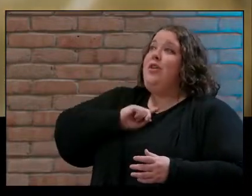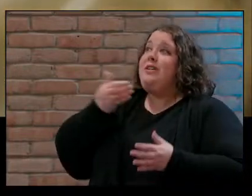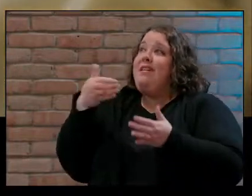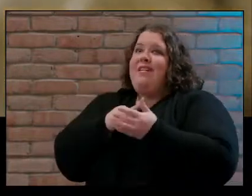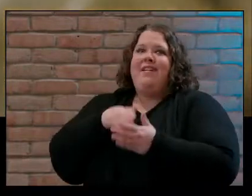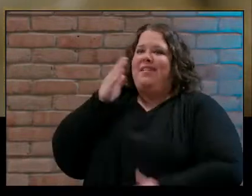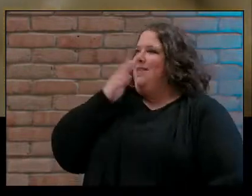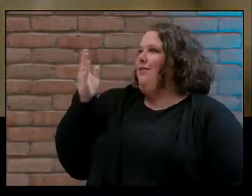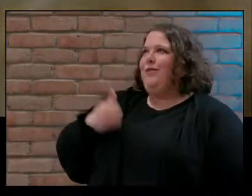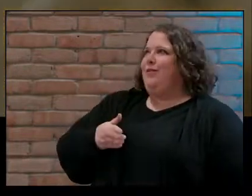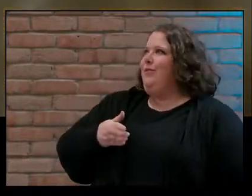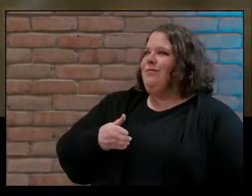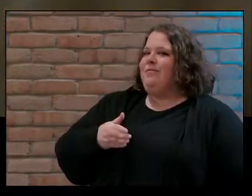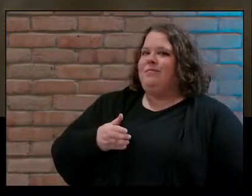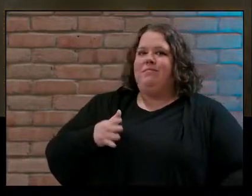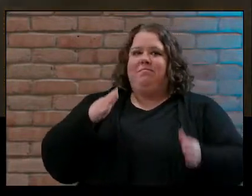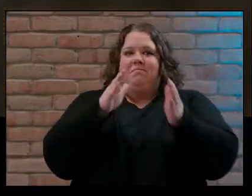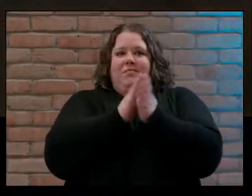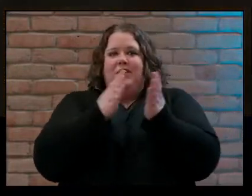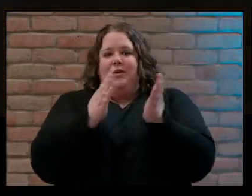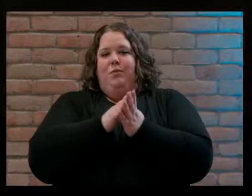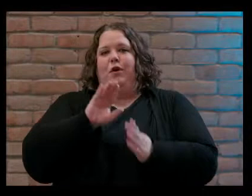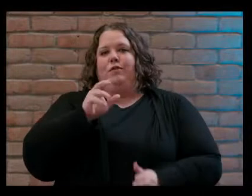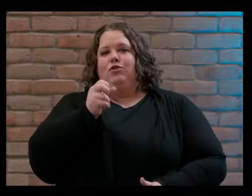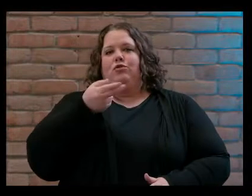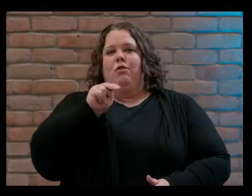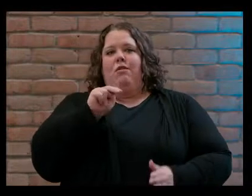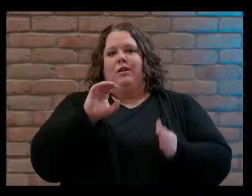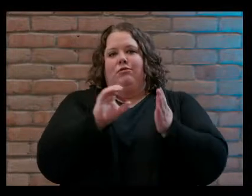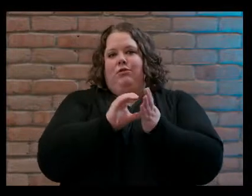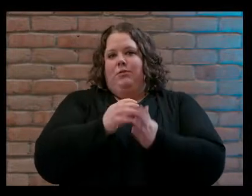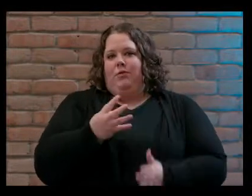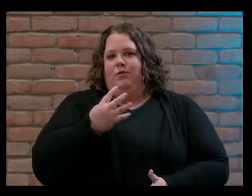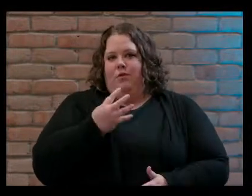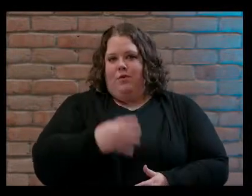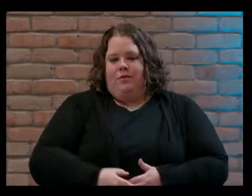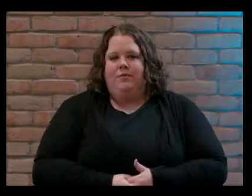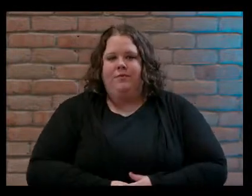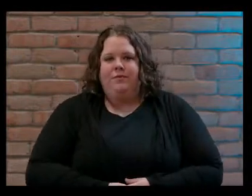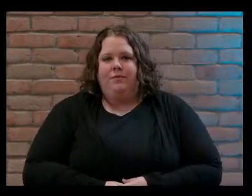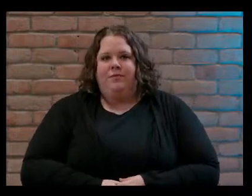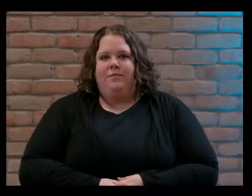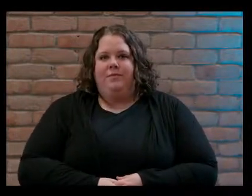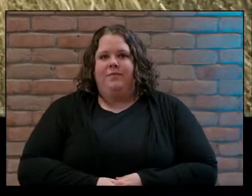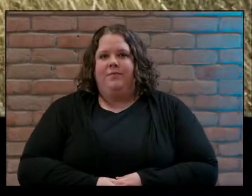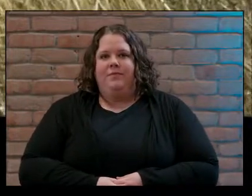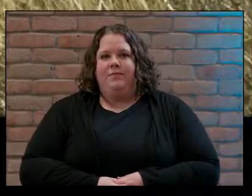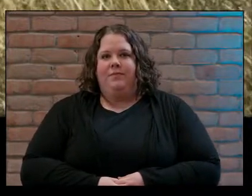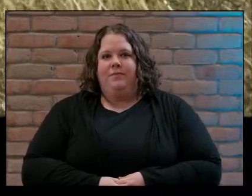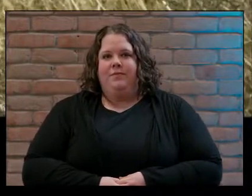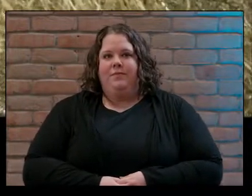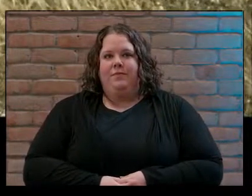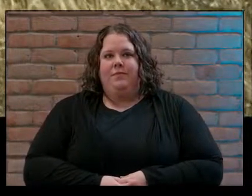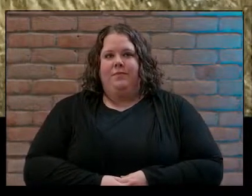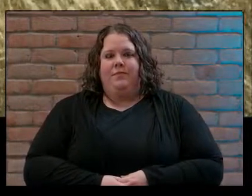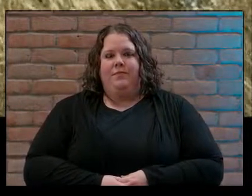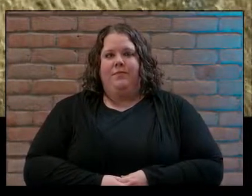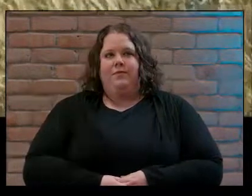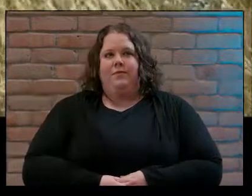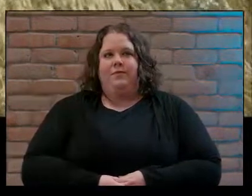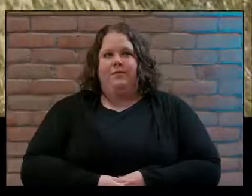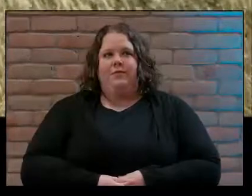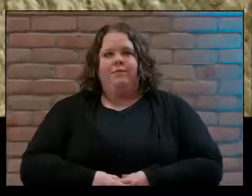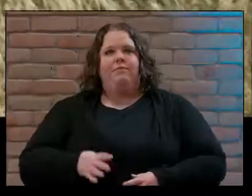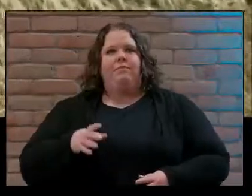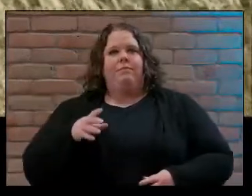the book of John chapter 4 they